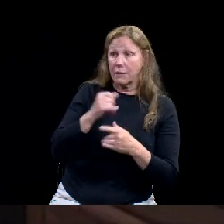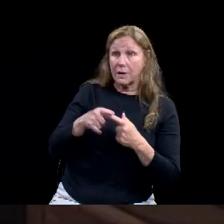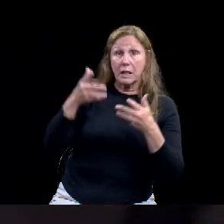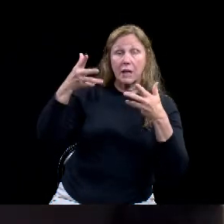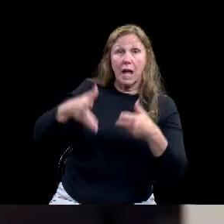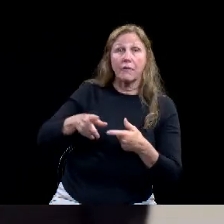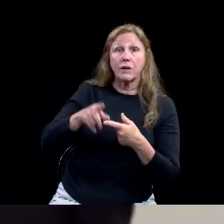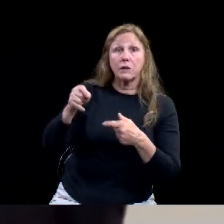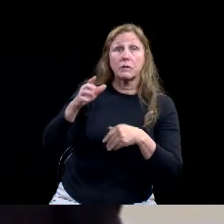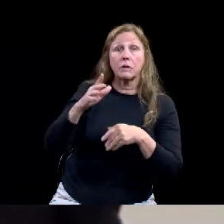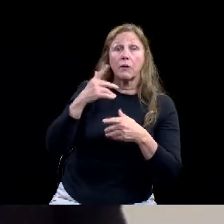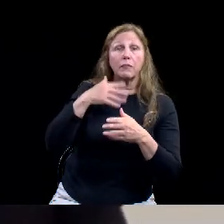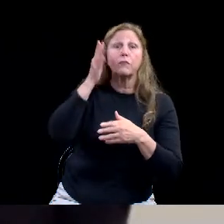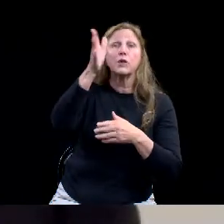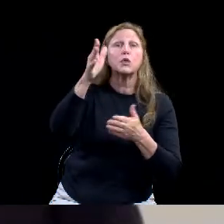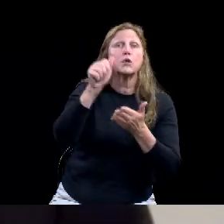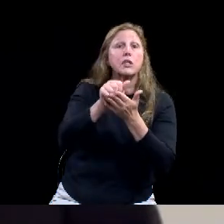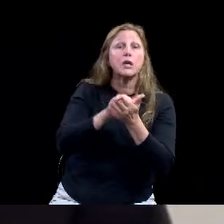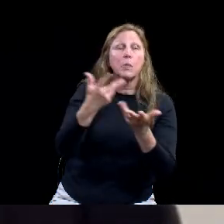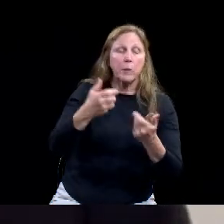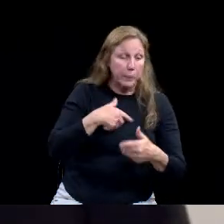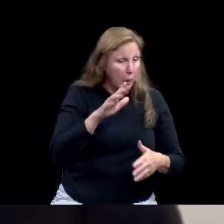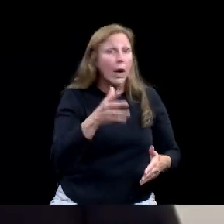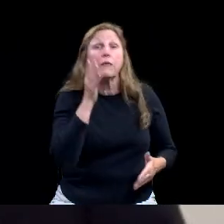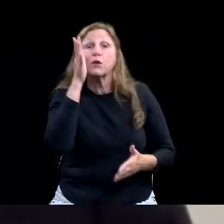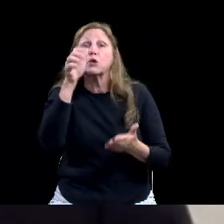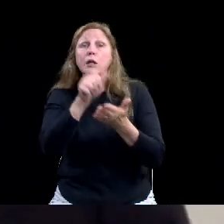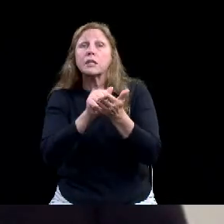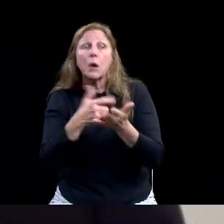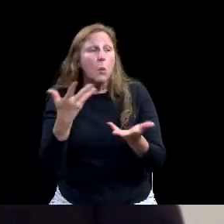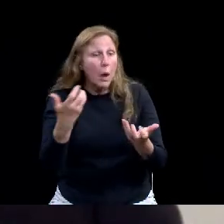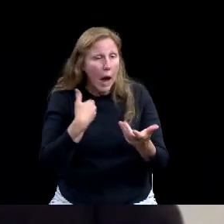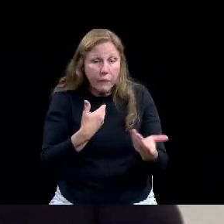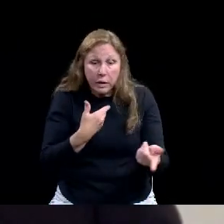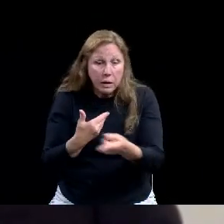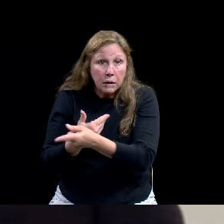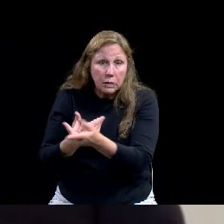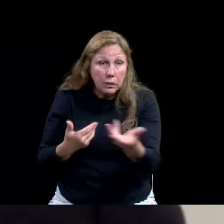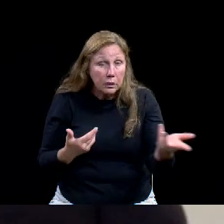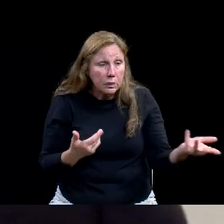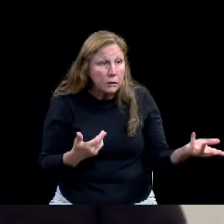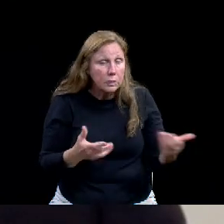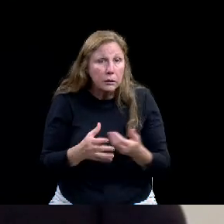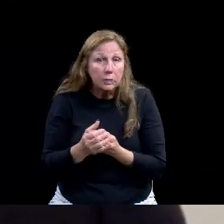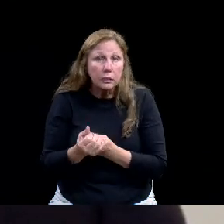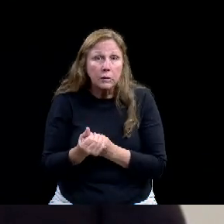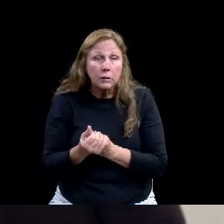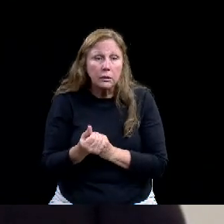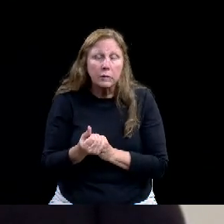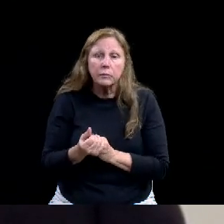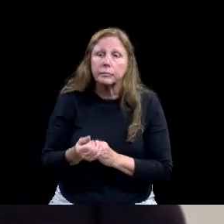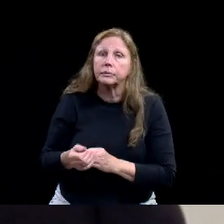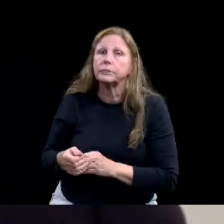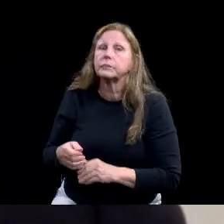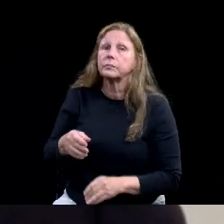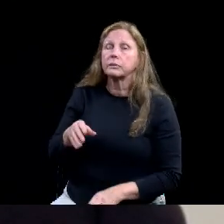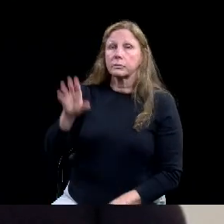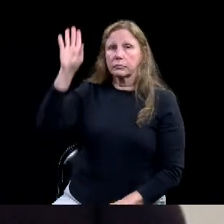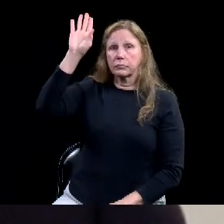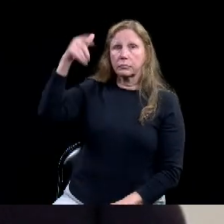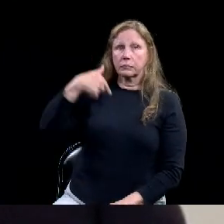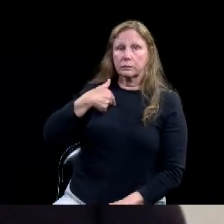I do have one. Um, I have been keeping up with the uptick in